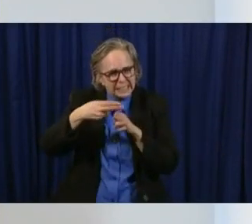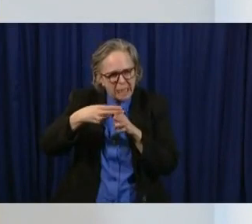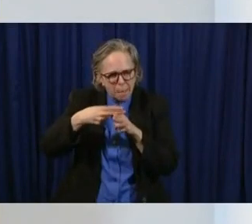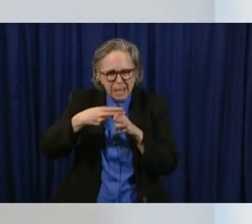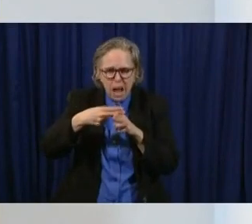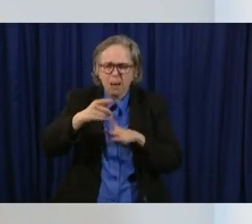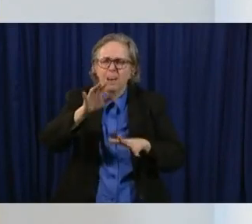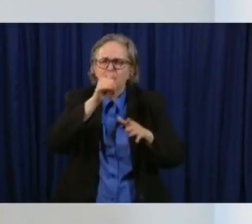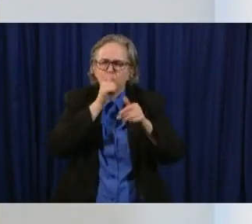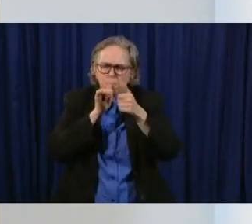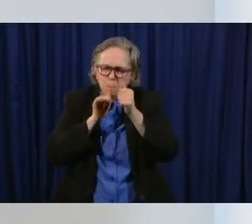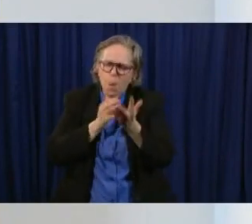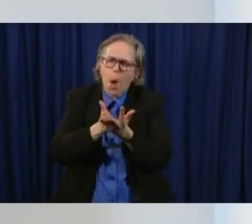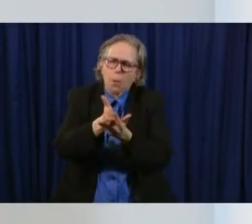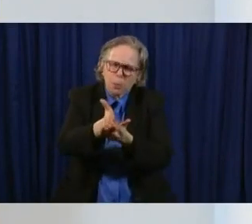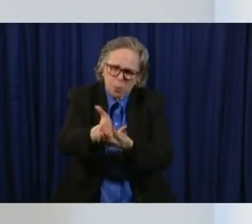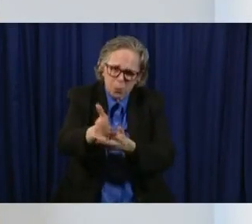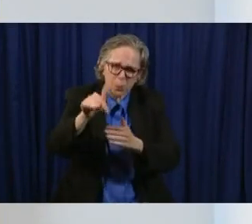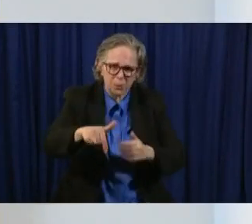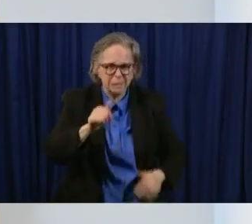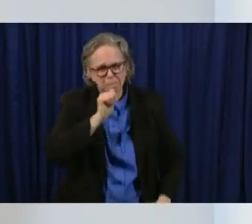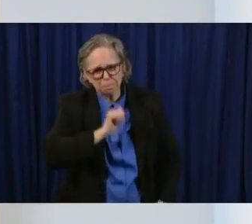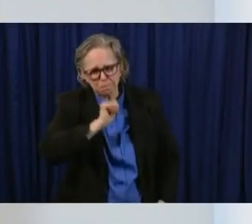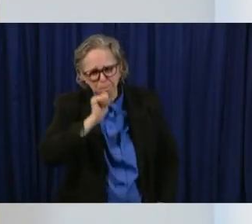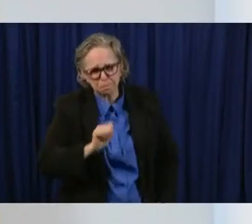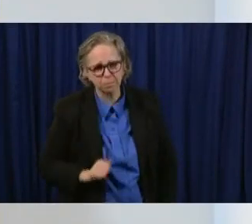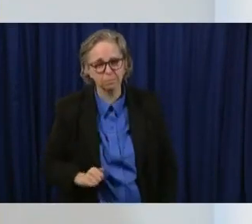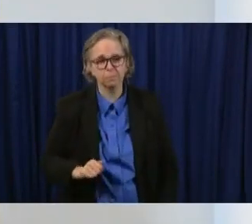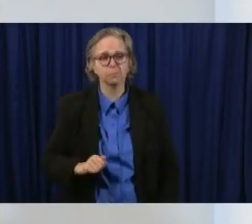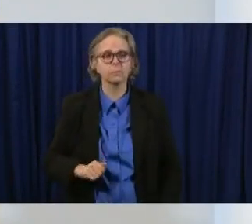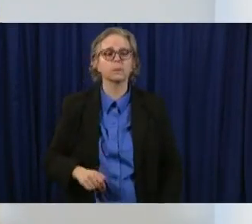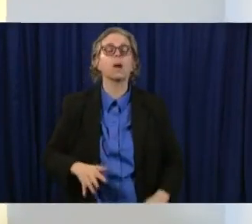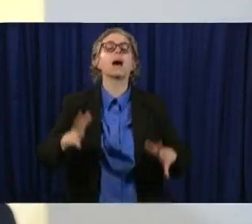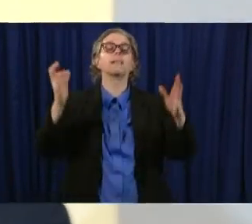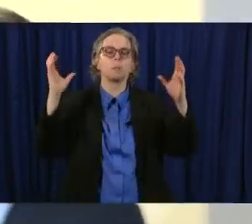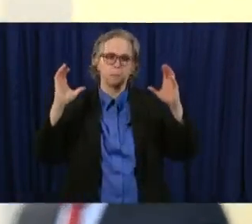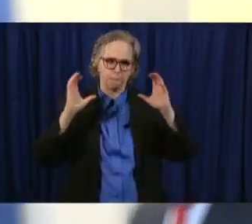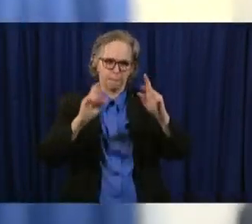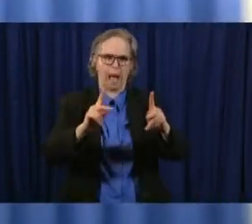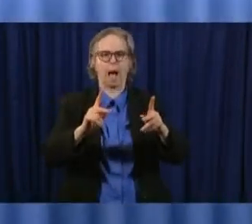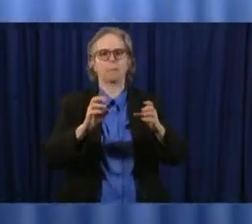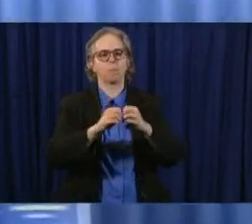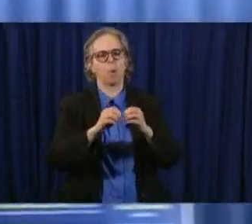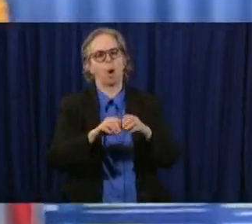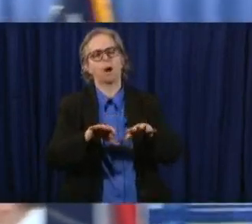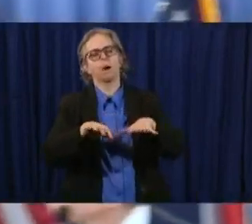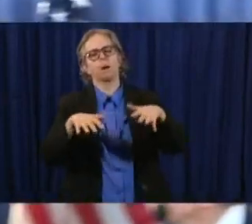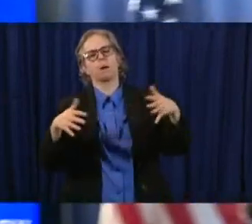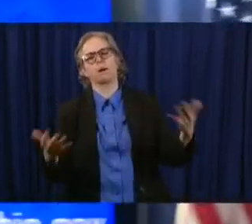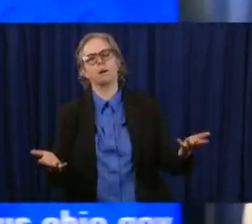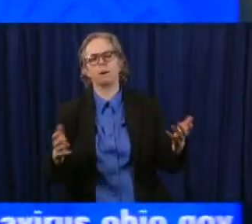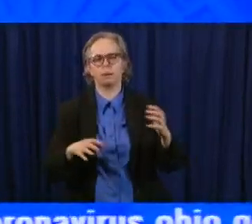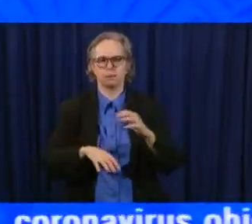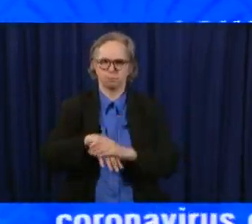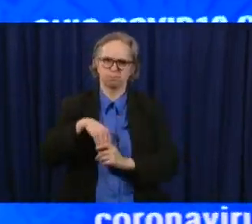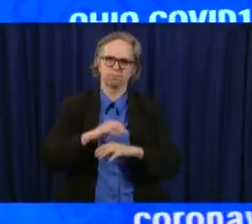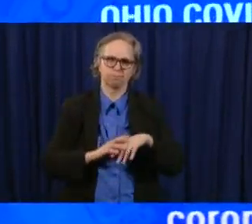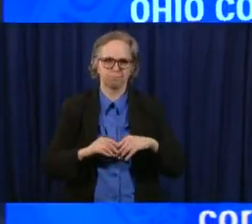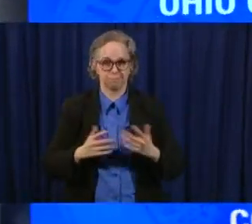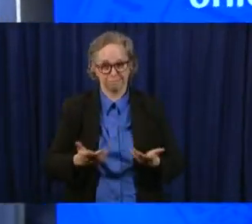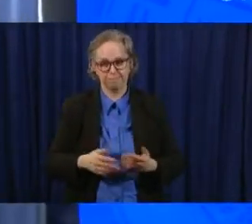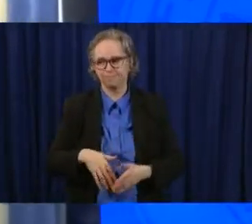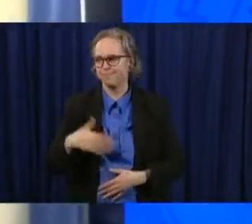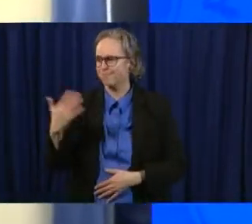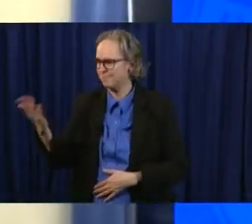can you know move on to a less restrictive way of living dr acton thank you i want to